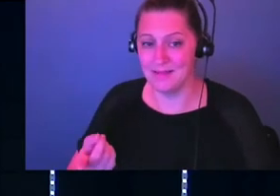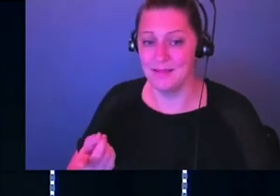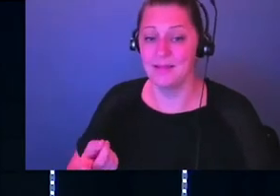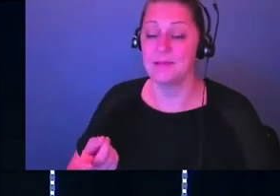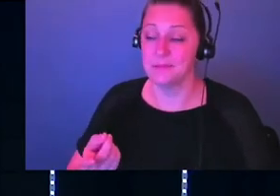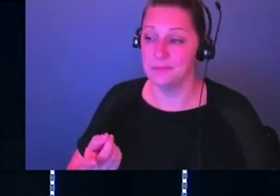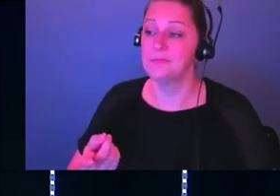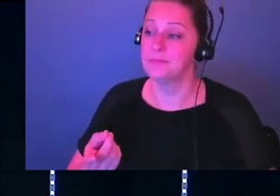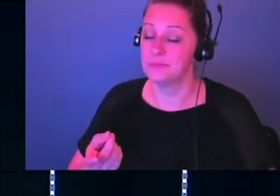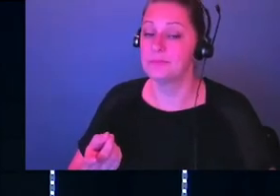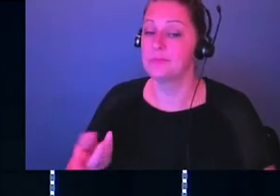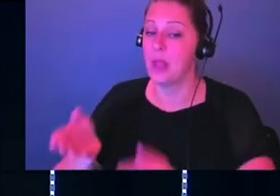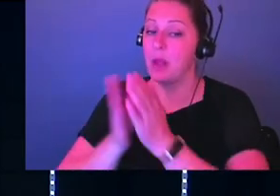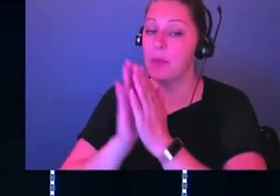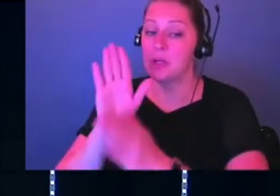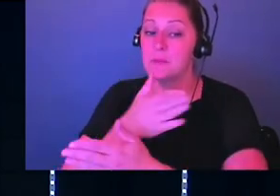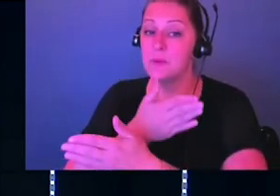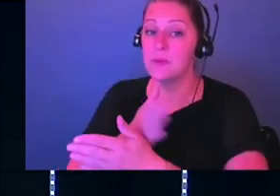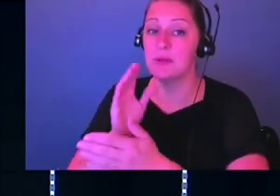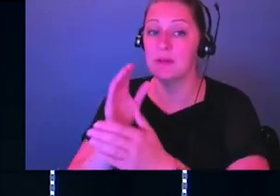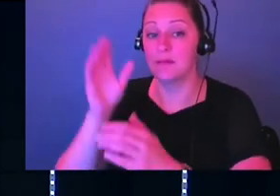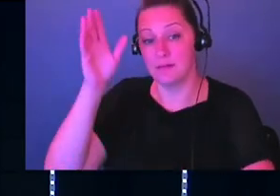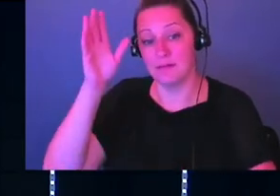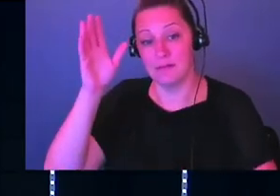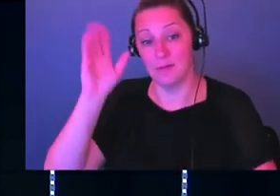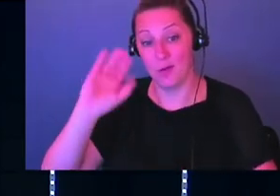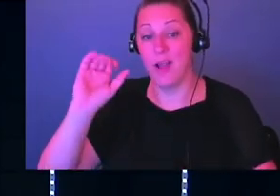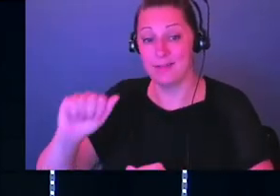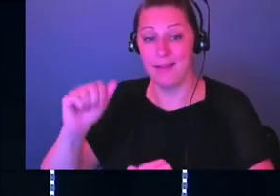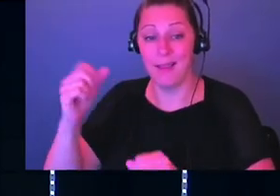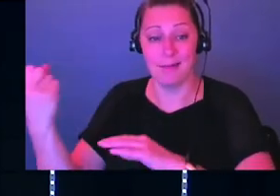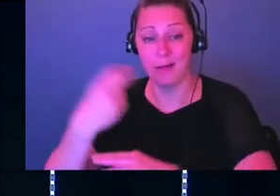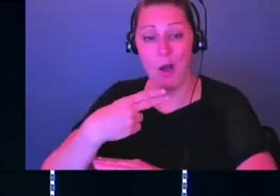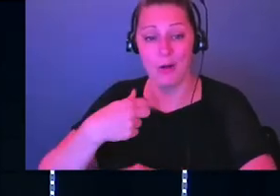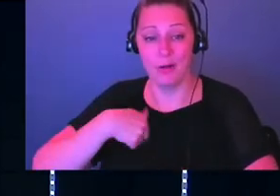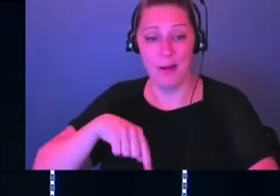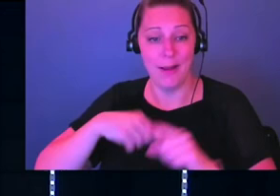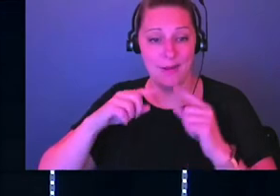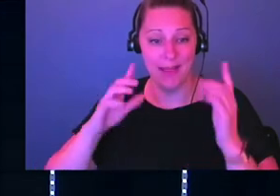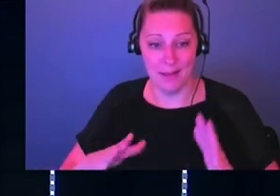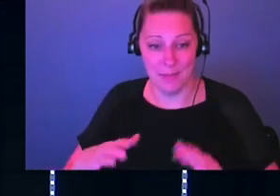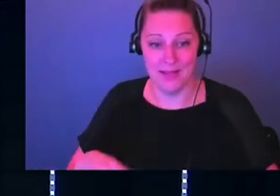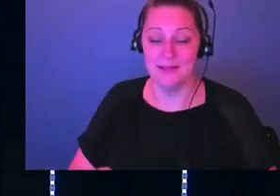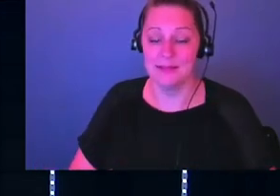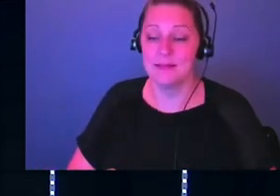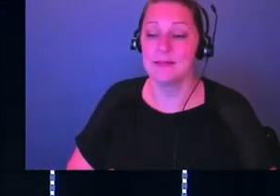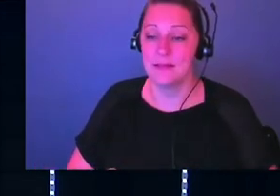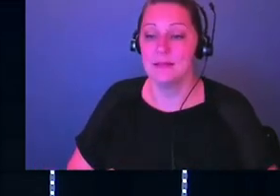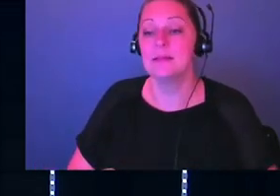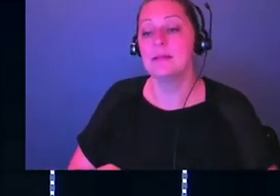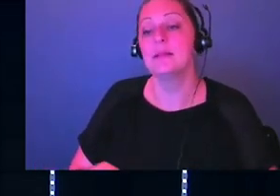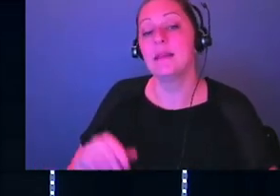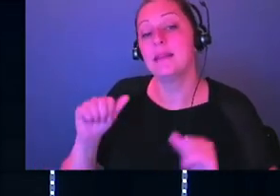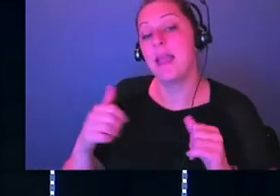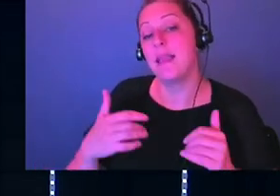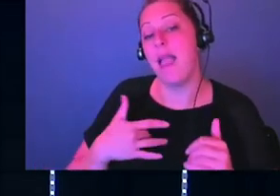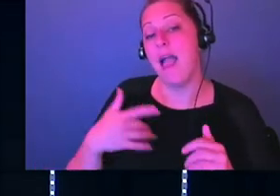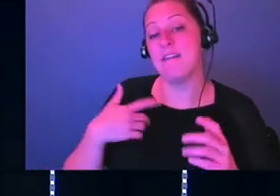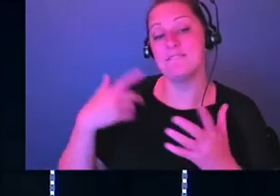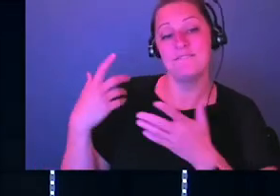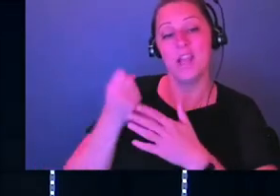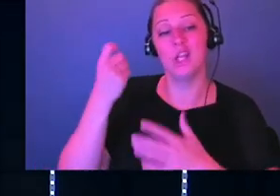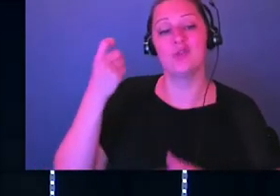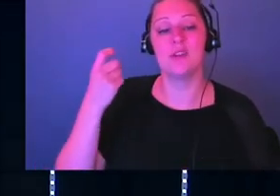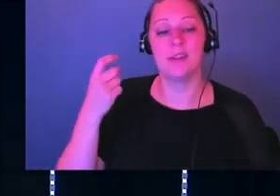Through praise music, God can conquer our enemies. Through praise music, God can give us victory, even when it feels like we're totally